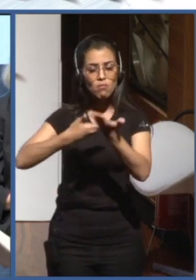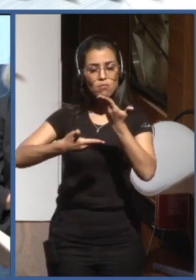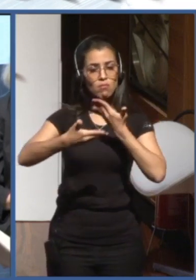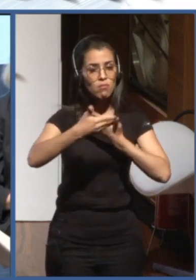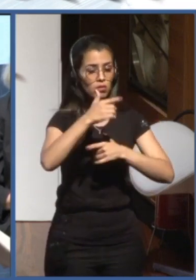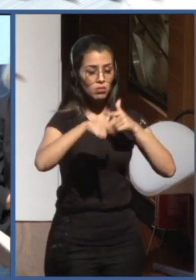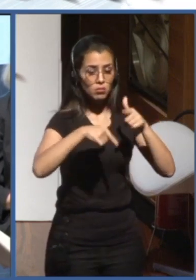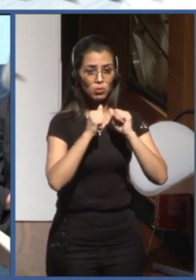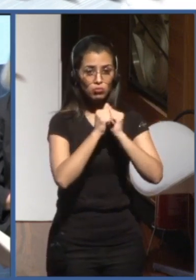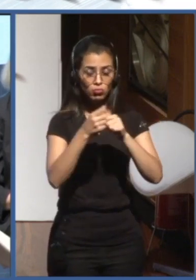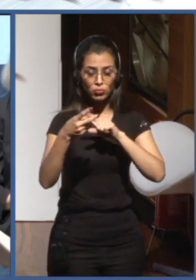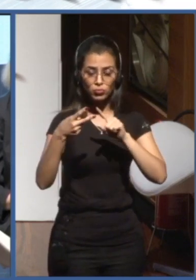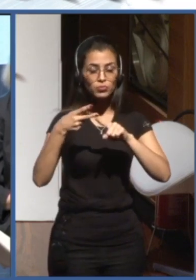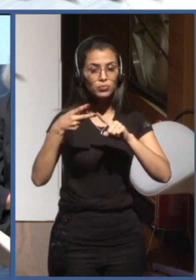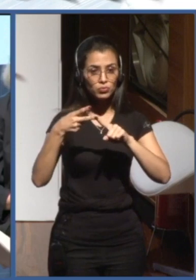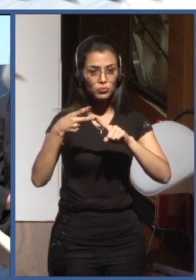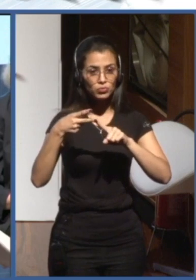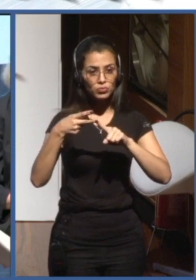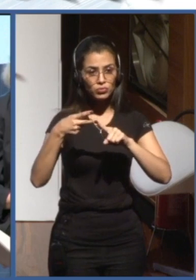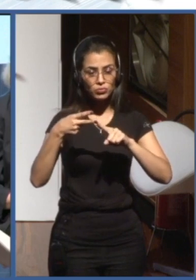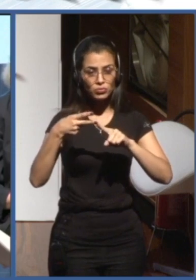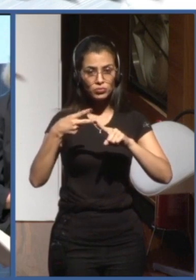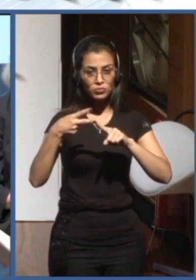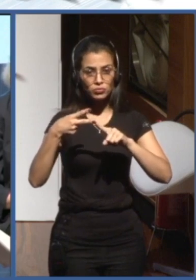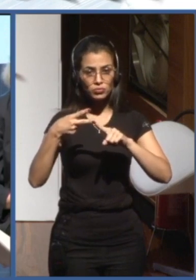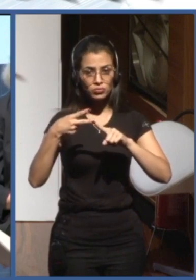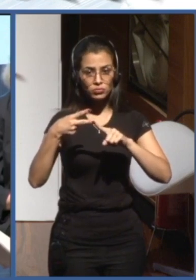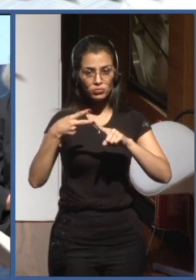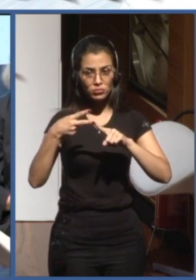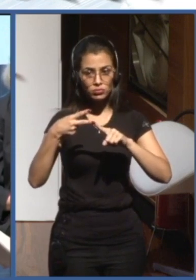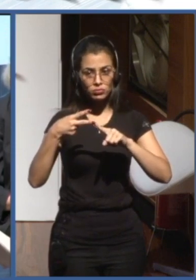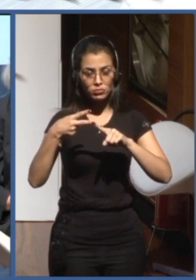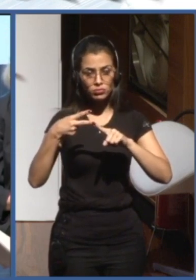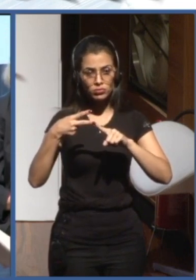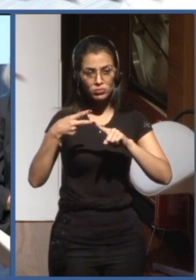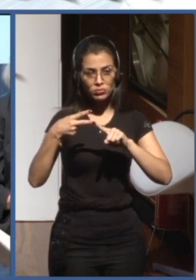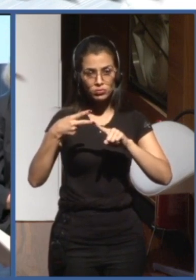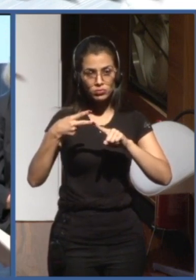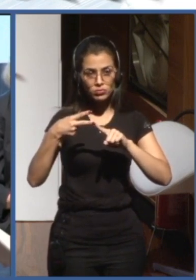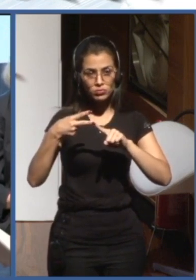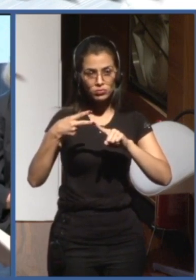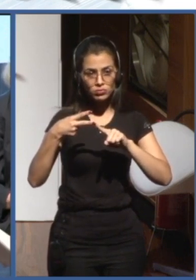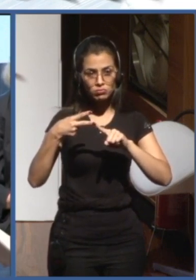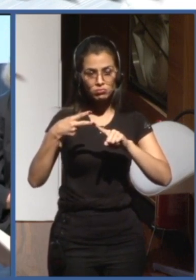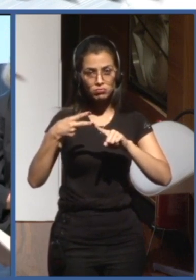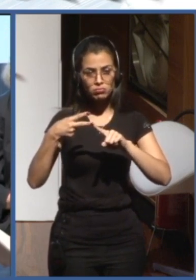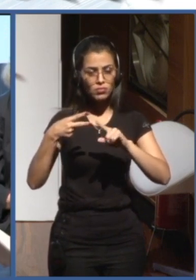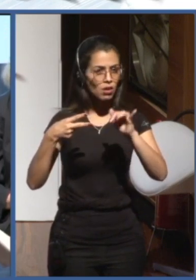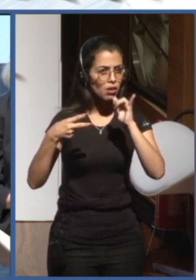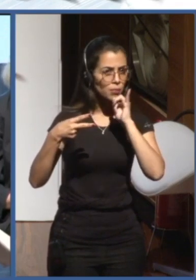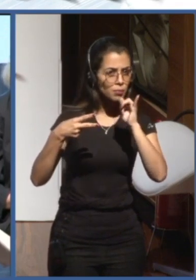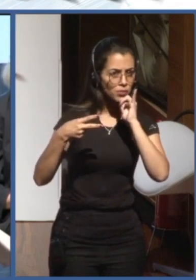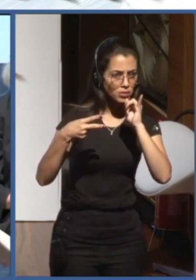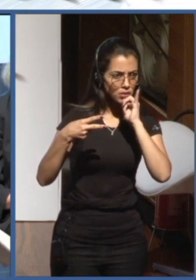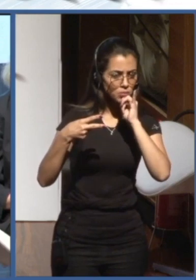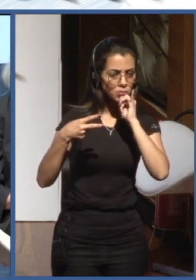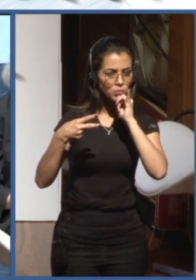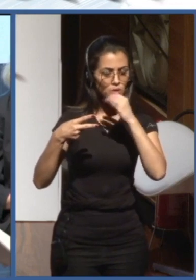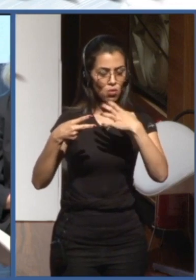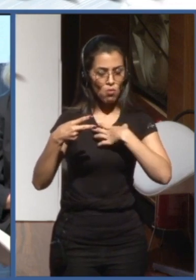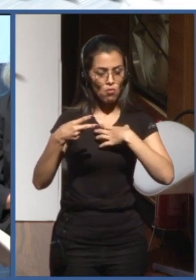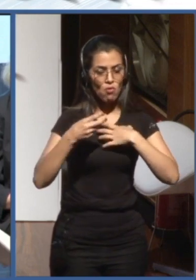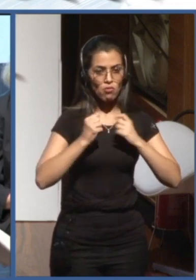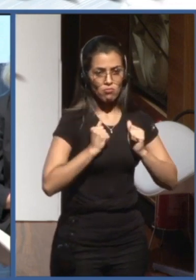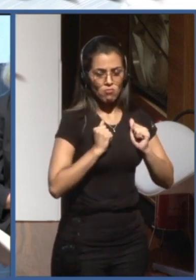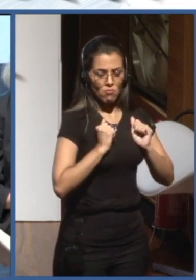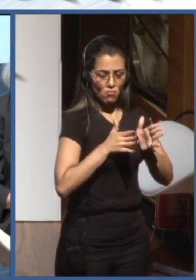-stakeholder and omni-stakeholder let's say i need to adapt my terminology only stakeholder approaches are needed more and